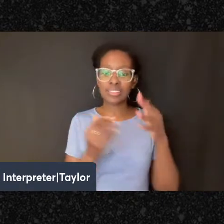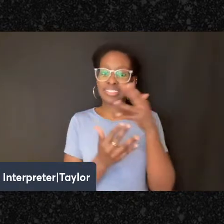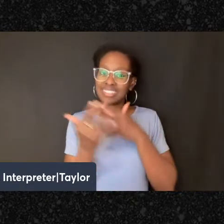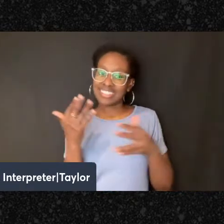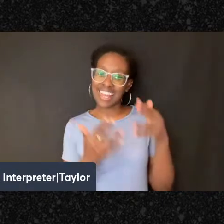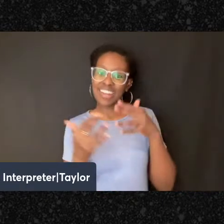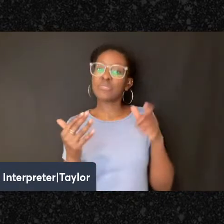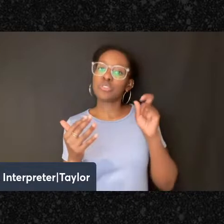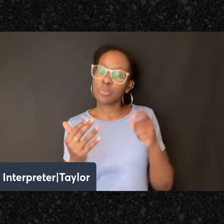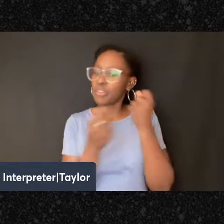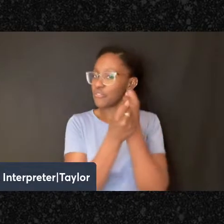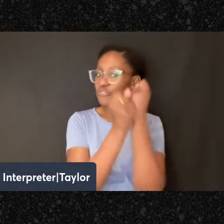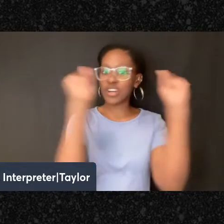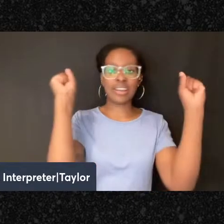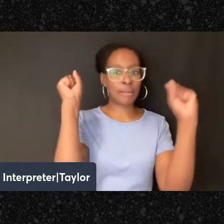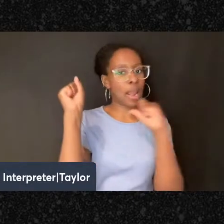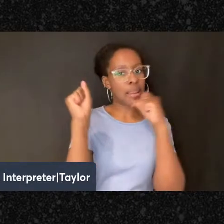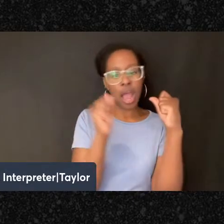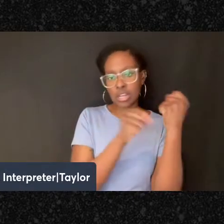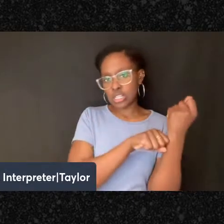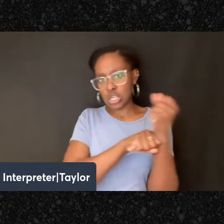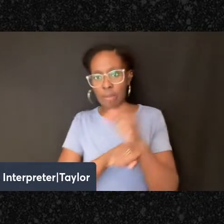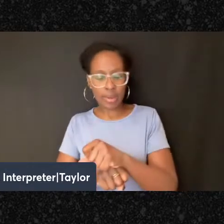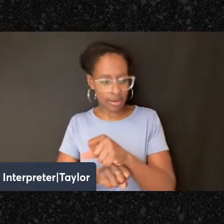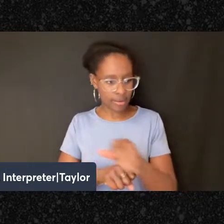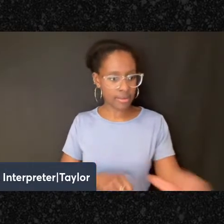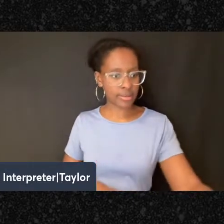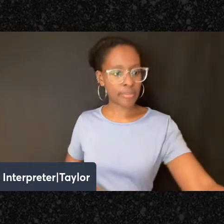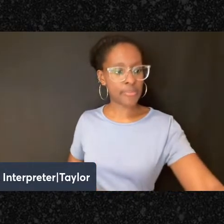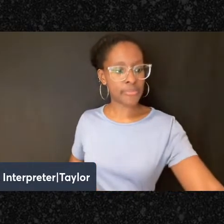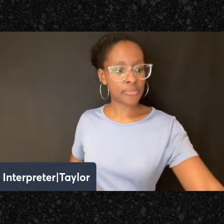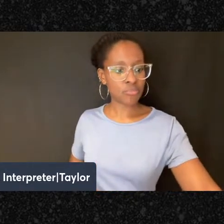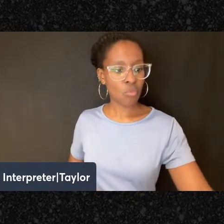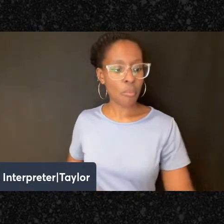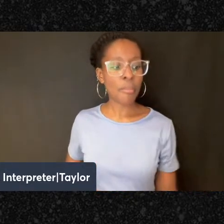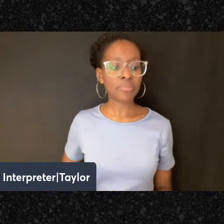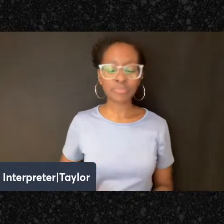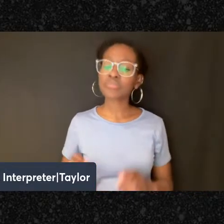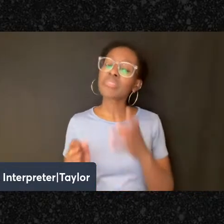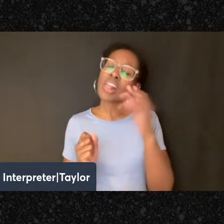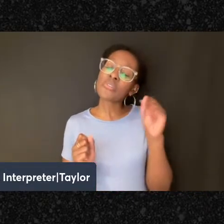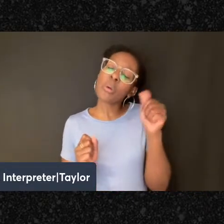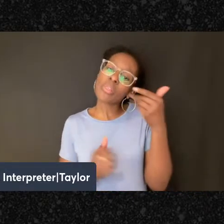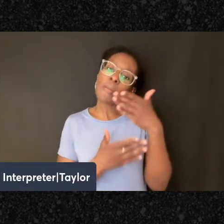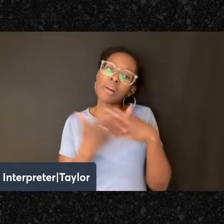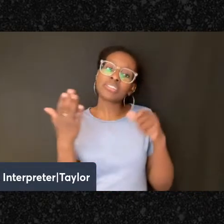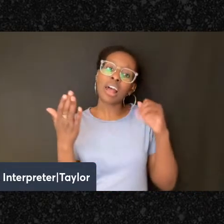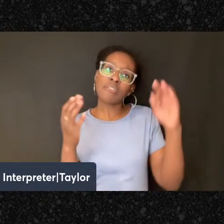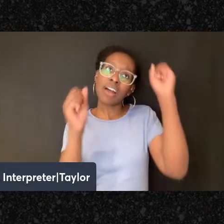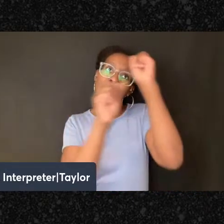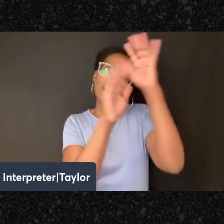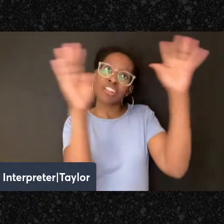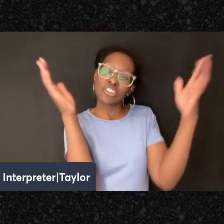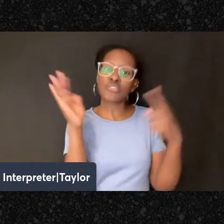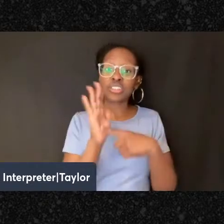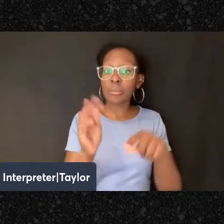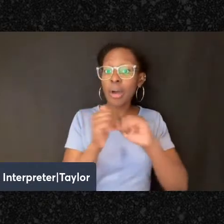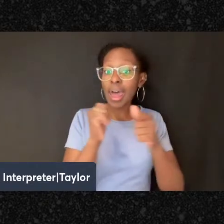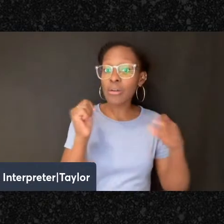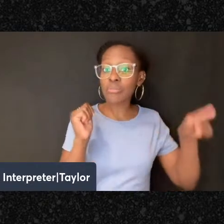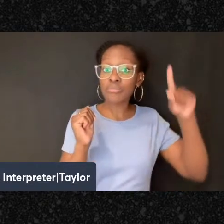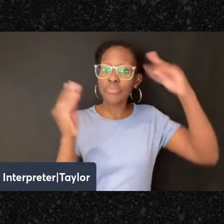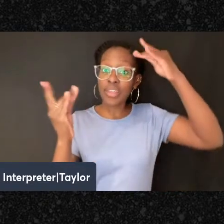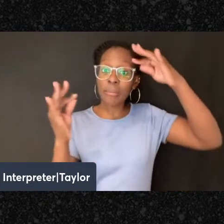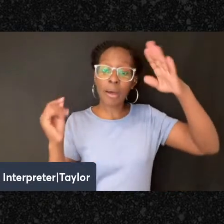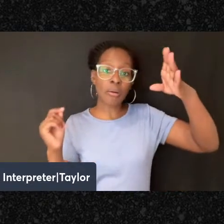-domination, and oftentimes they would extend this into other aspects of theology. The way that they would think about God, the way be that